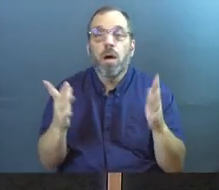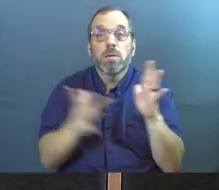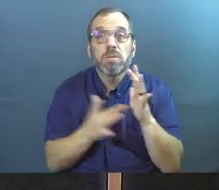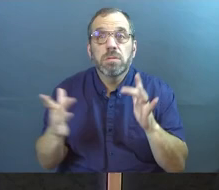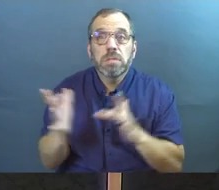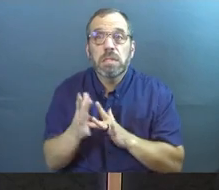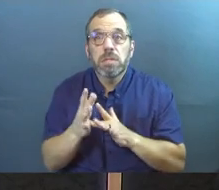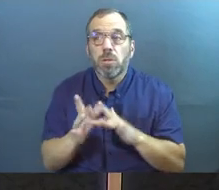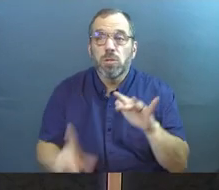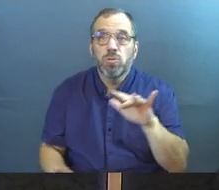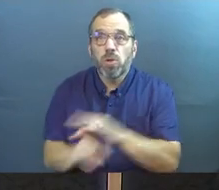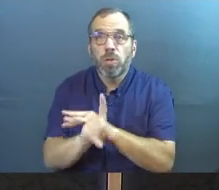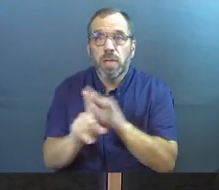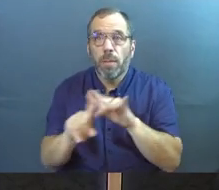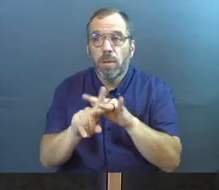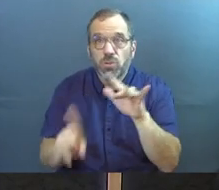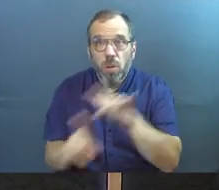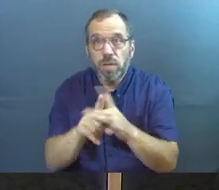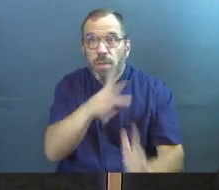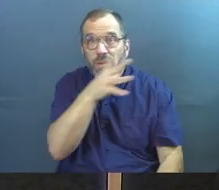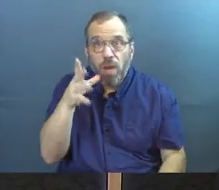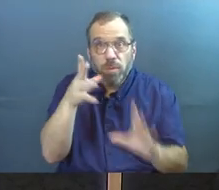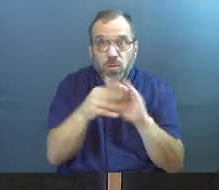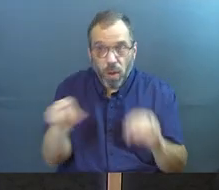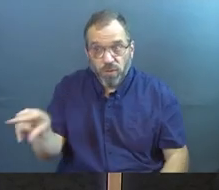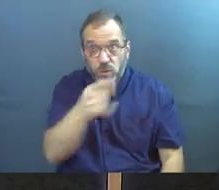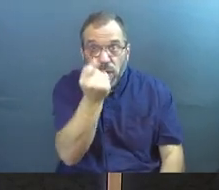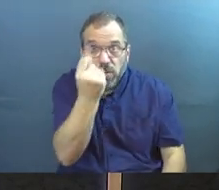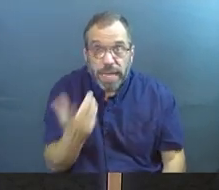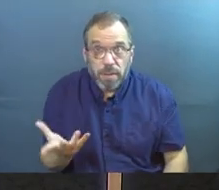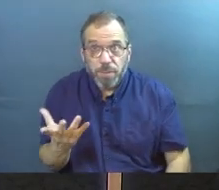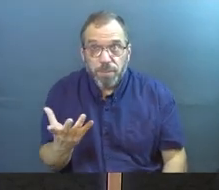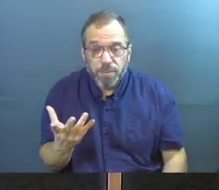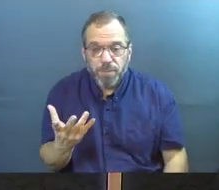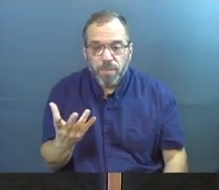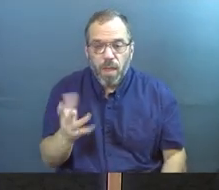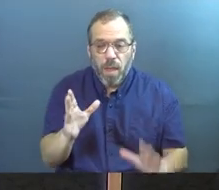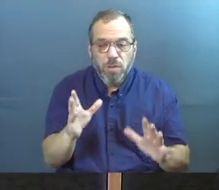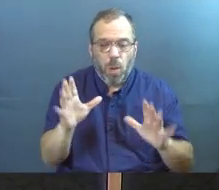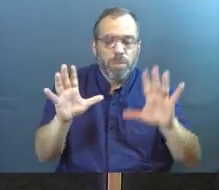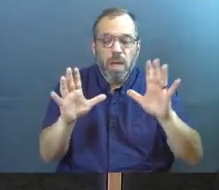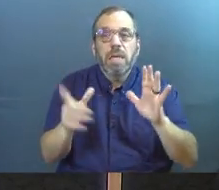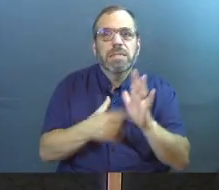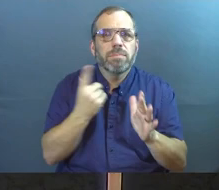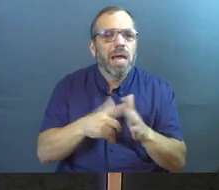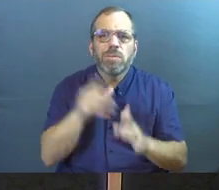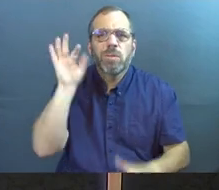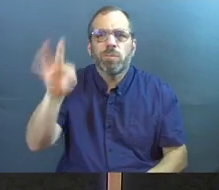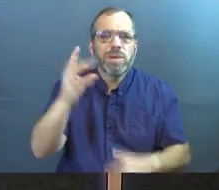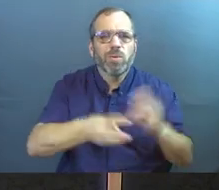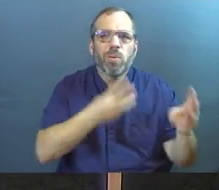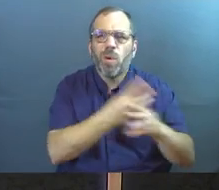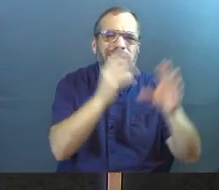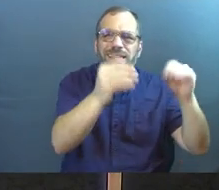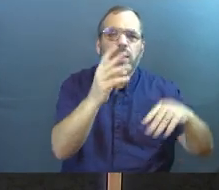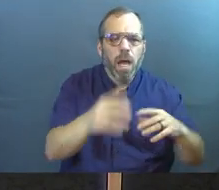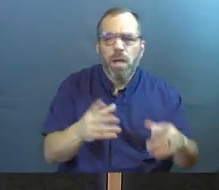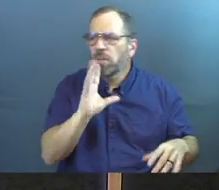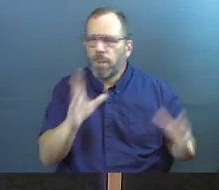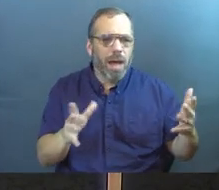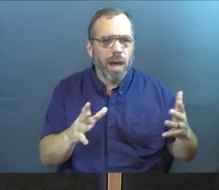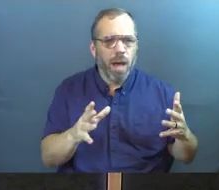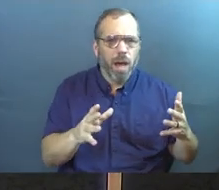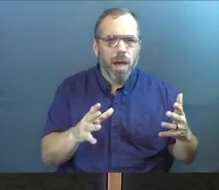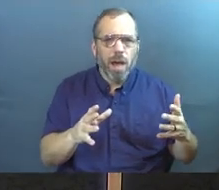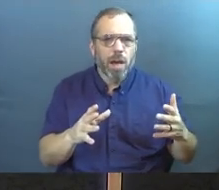Jesus comes to make an illustration for you in order for you to understand it. Sometimes in the preaching world, the teaching world, we'll talk about